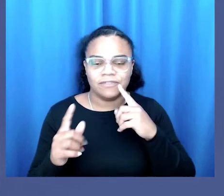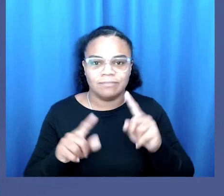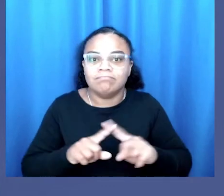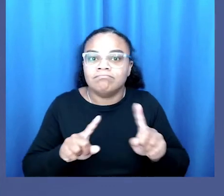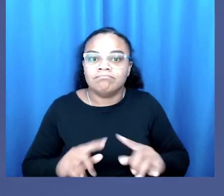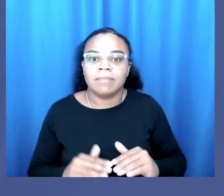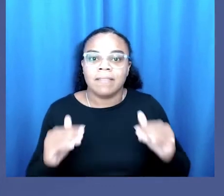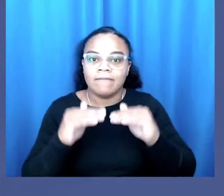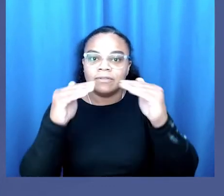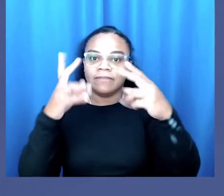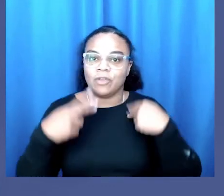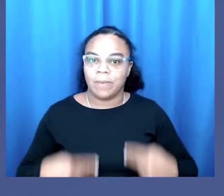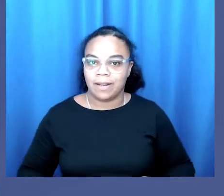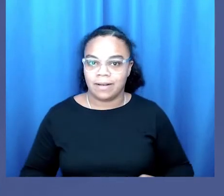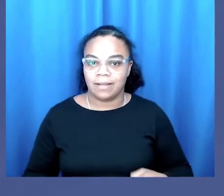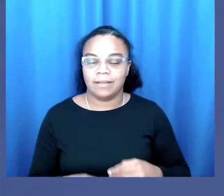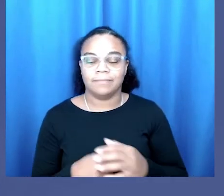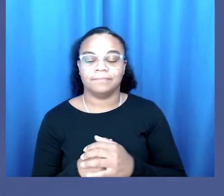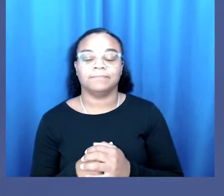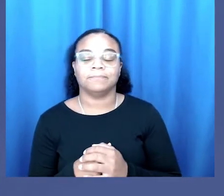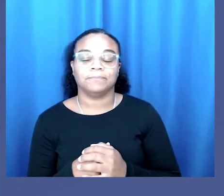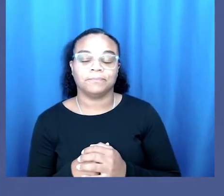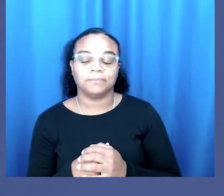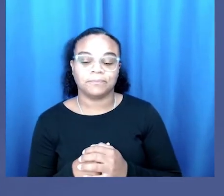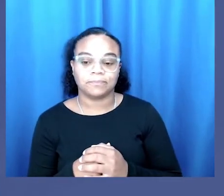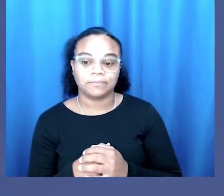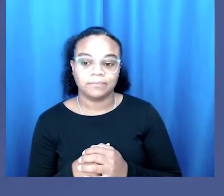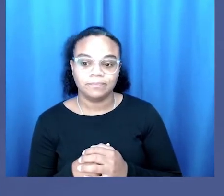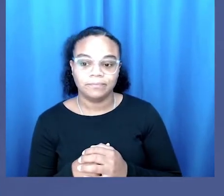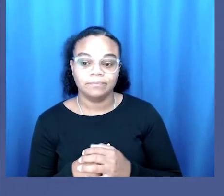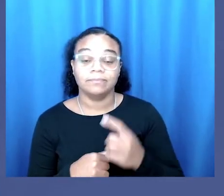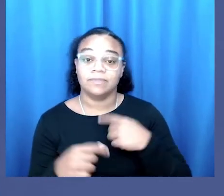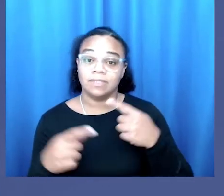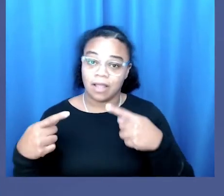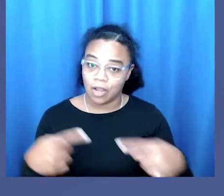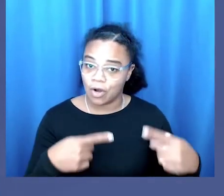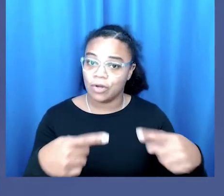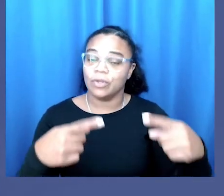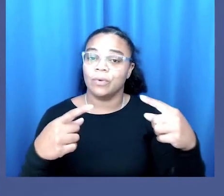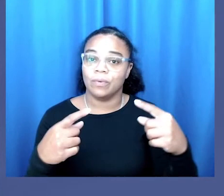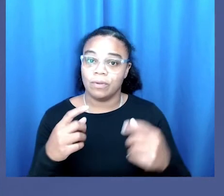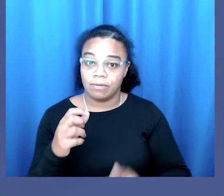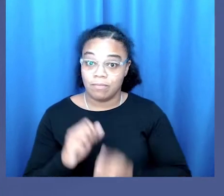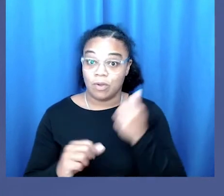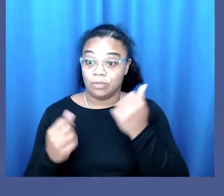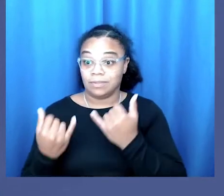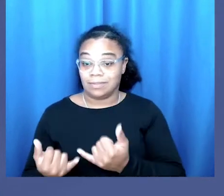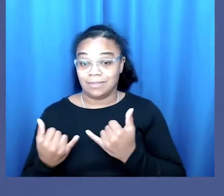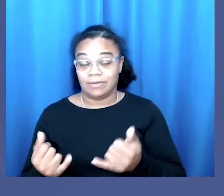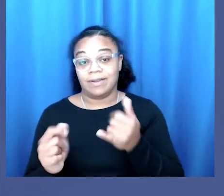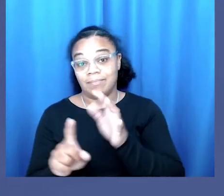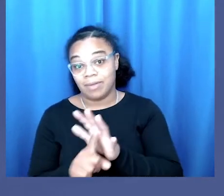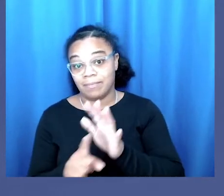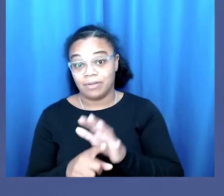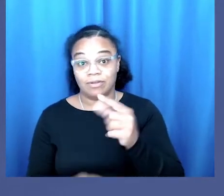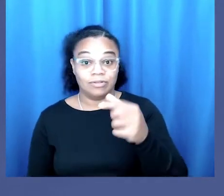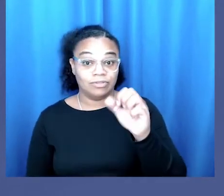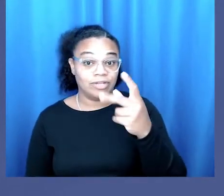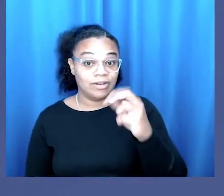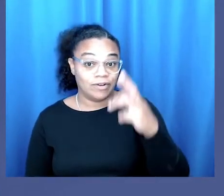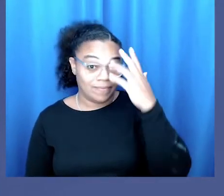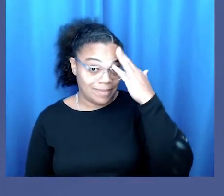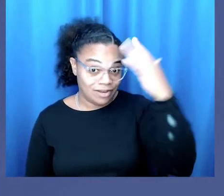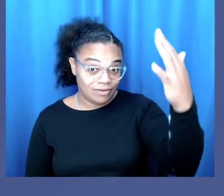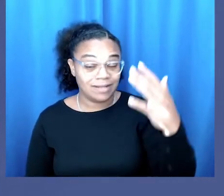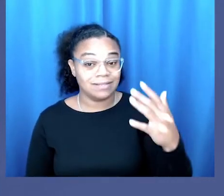difference in levels of humanity or racial caste as some call it. I argue that most contemporary and popular gender